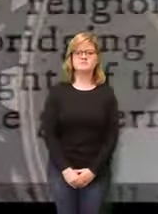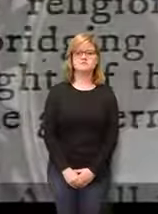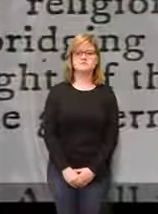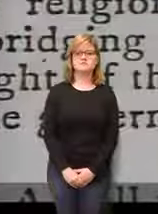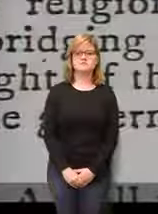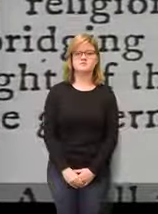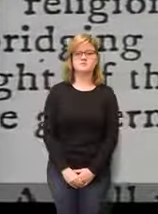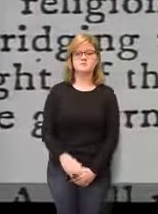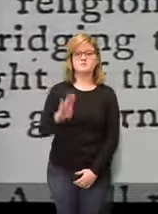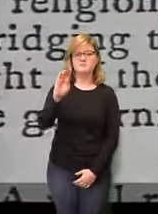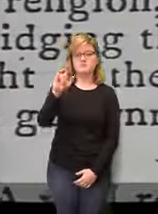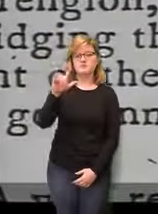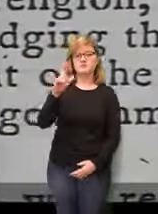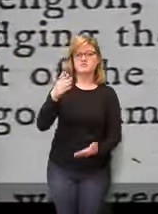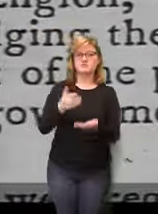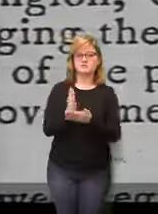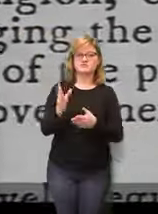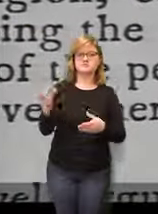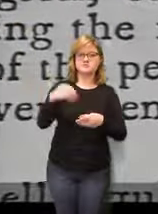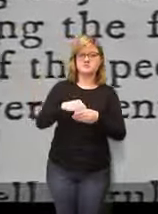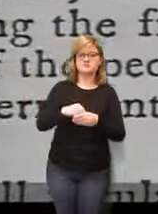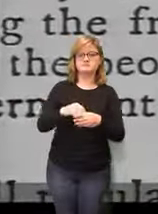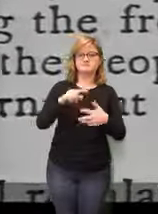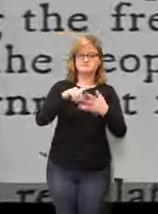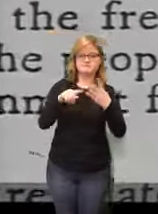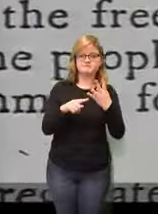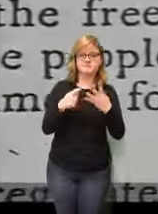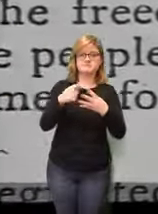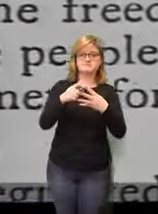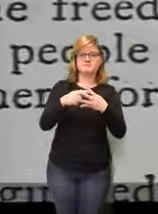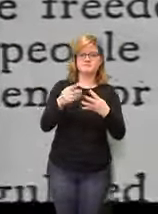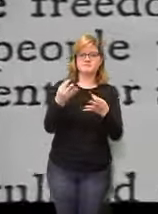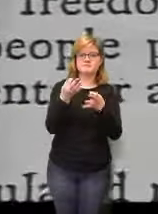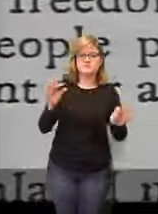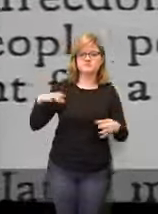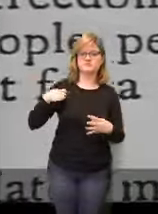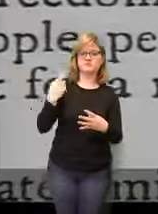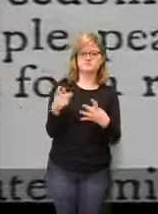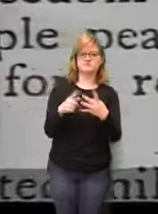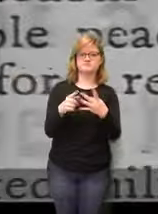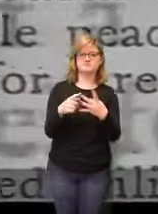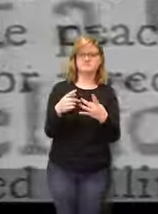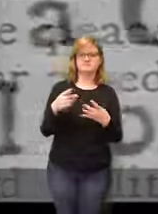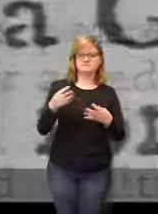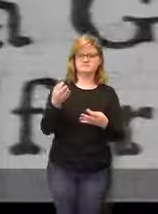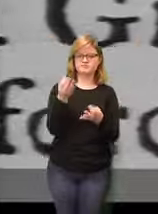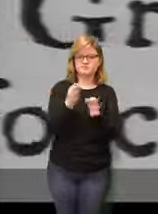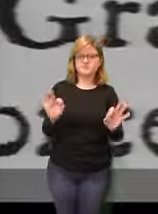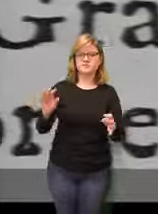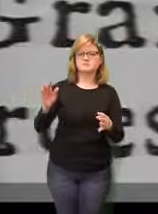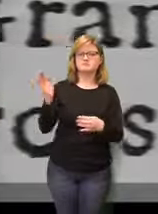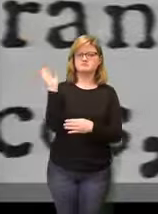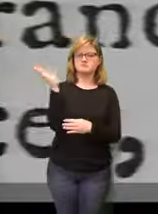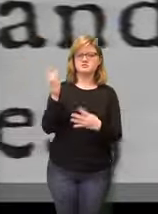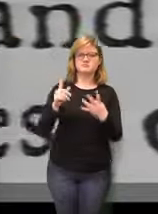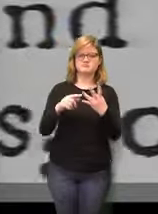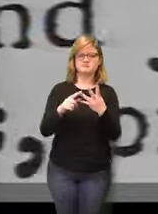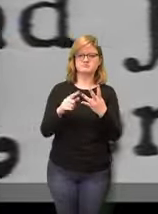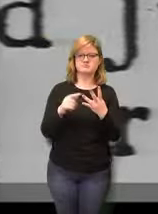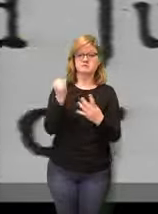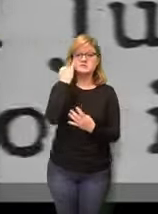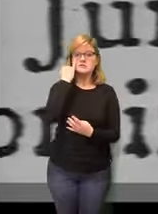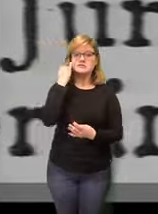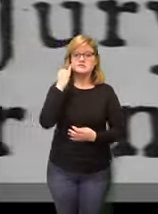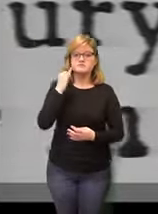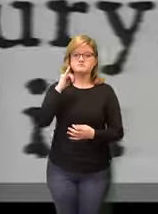freedom of religion freedom of speech the right of trial by jury freedom